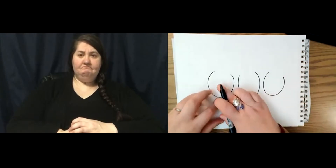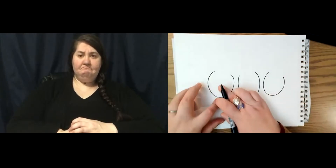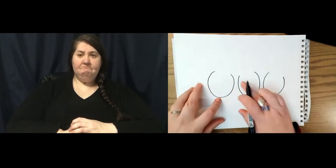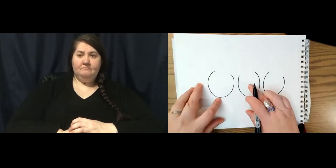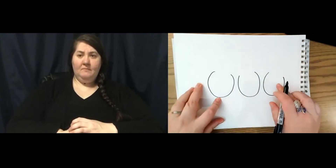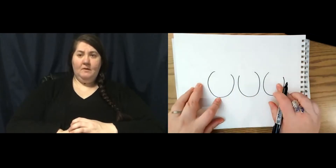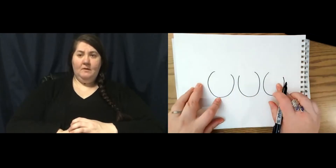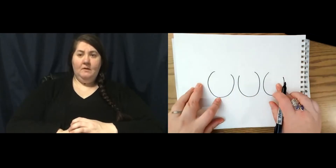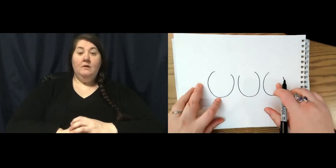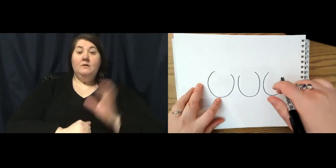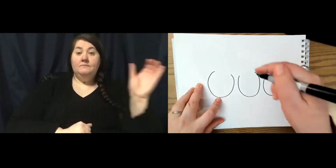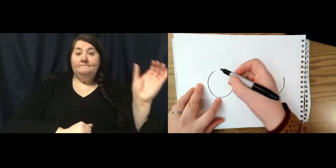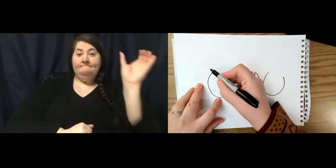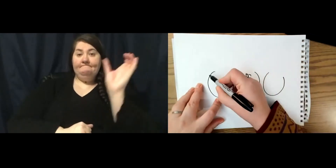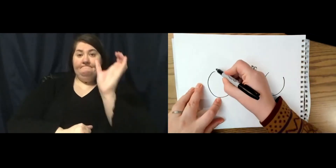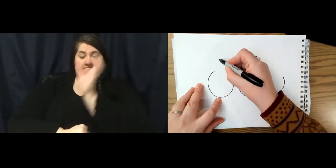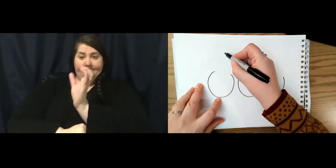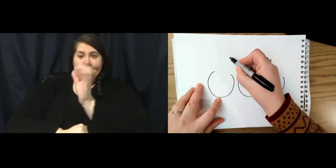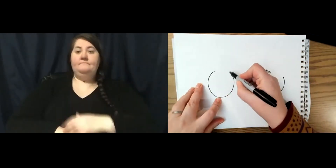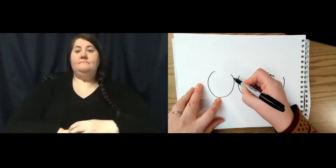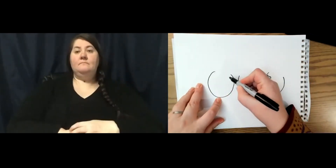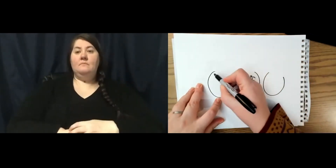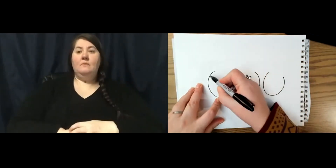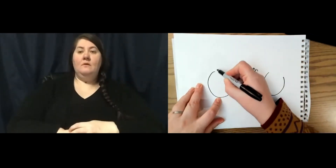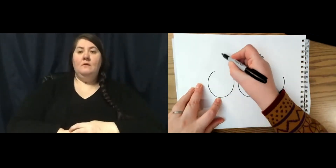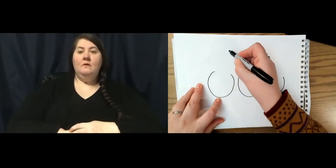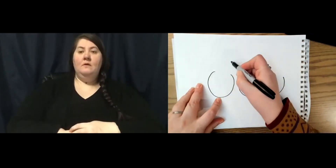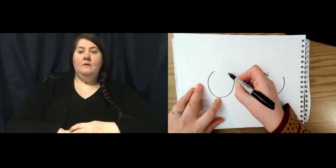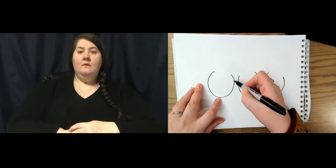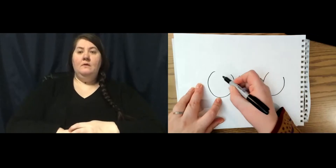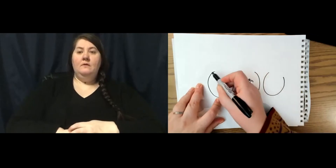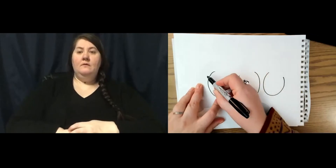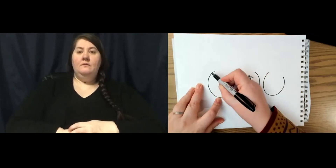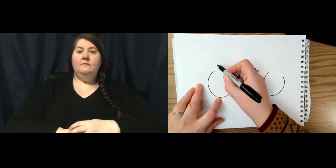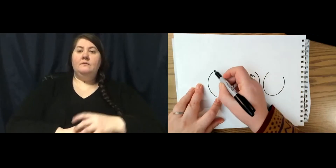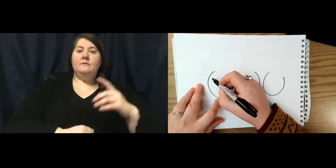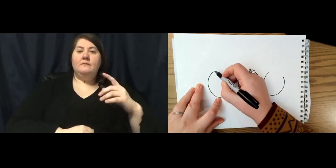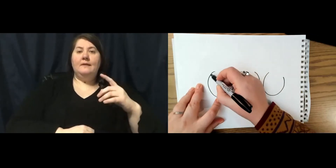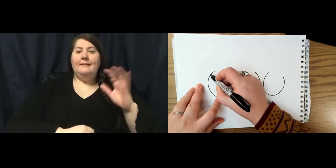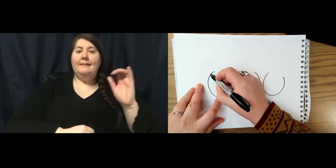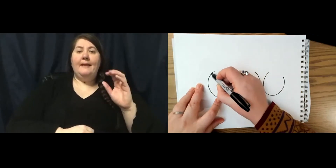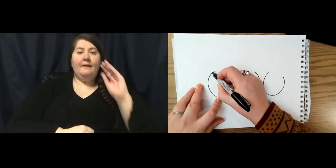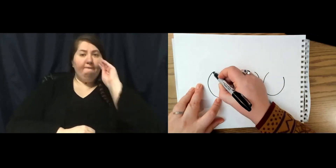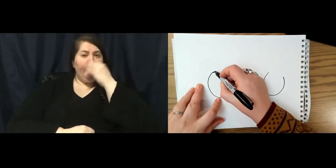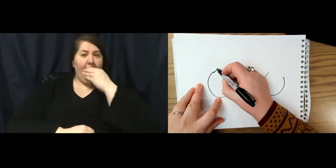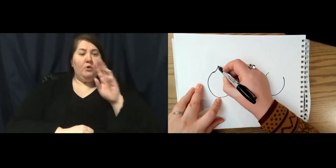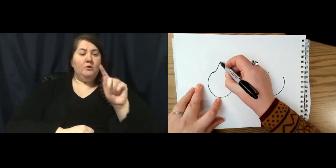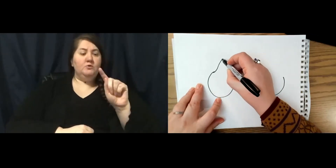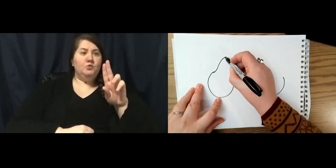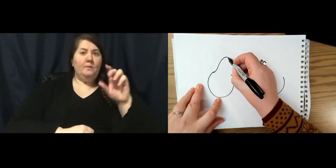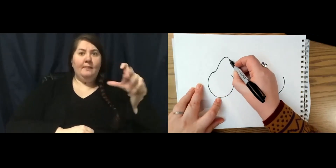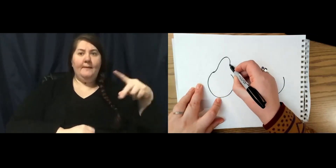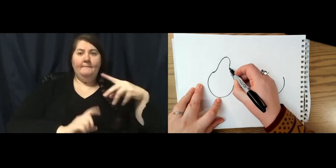Now these are the bottoms and then I'm going to make them come up sort of like an upside down tulip. So it's a curve that's going to come